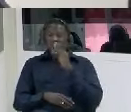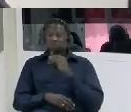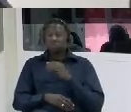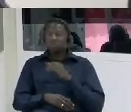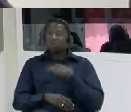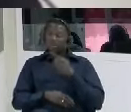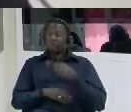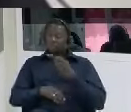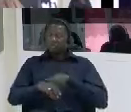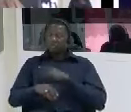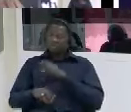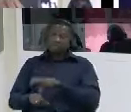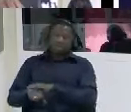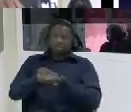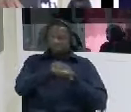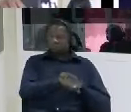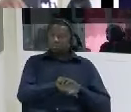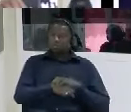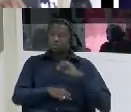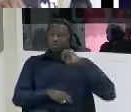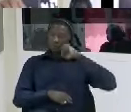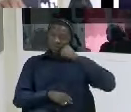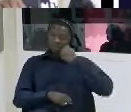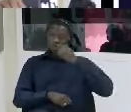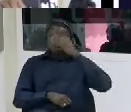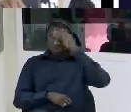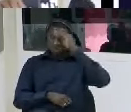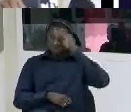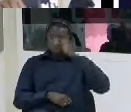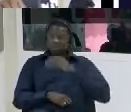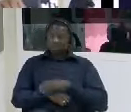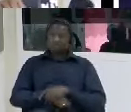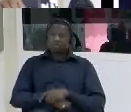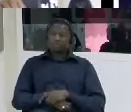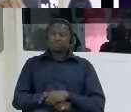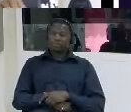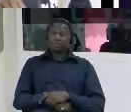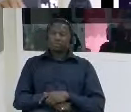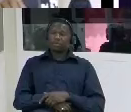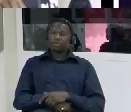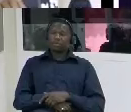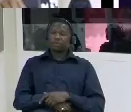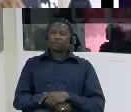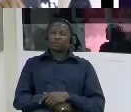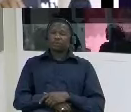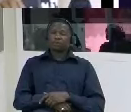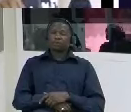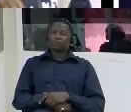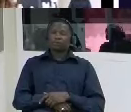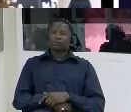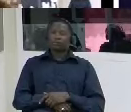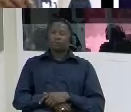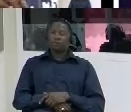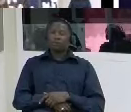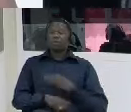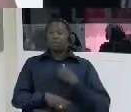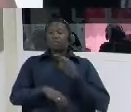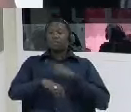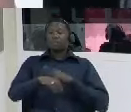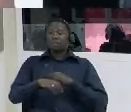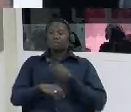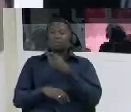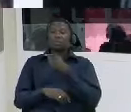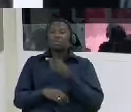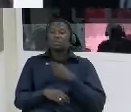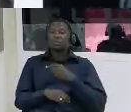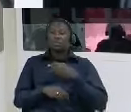can you tell us what those people my apologies please proceed that's the time the junglers